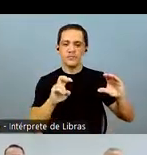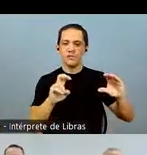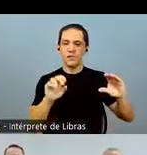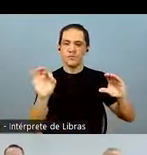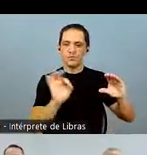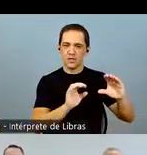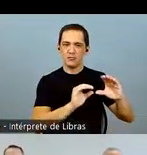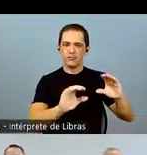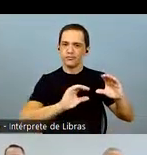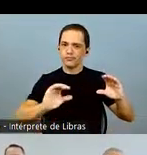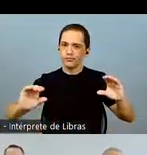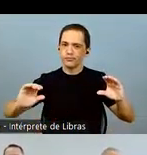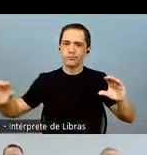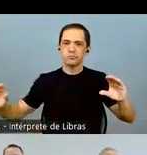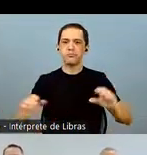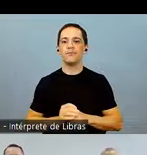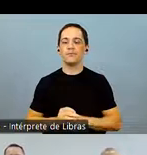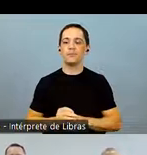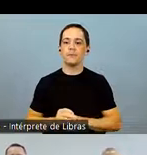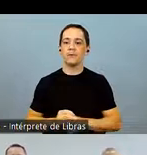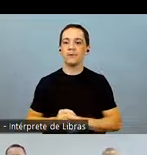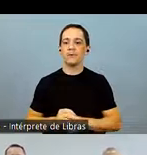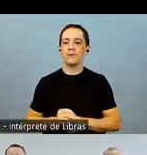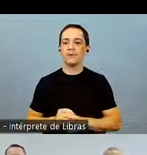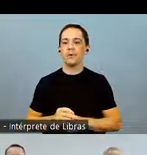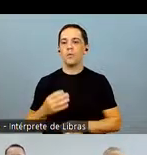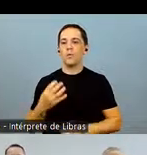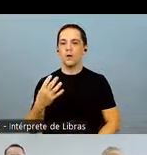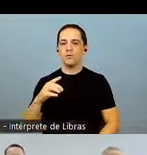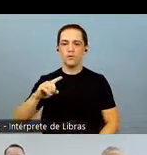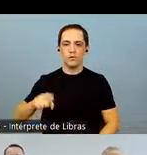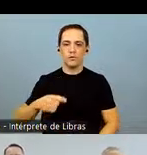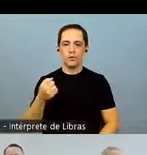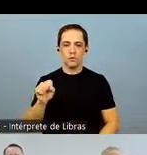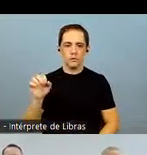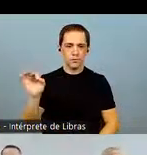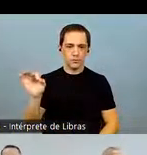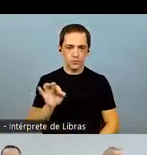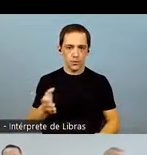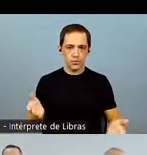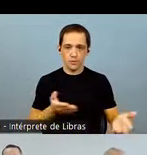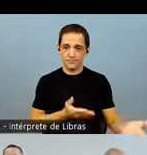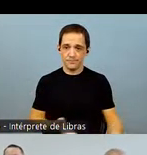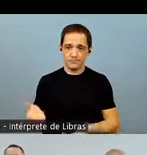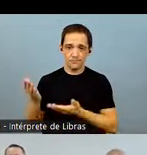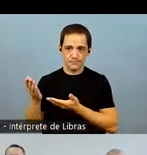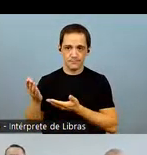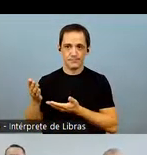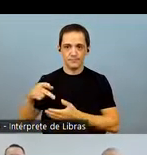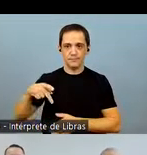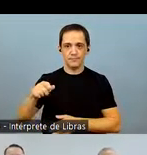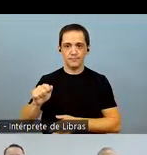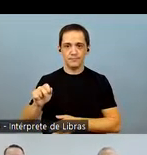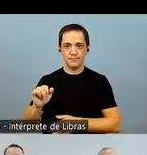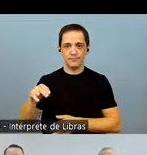represent 50% of the adjusted net income of the parent company, representing a dividend